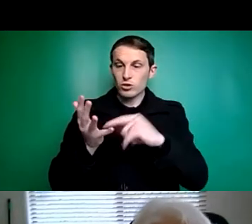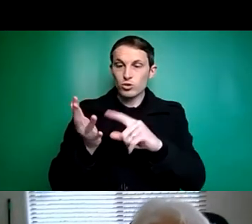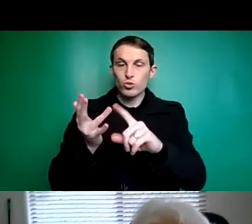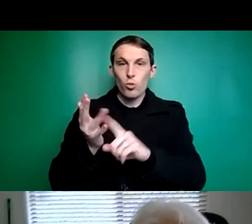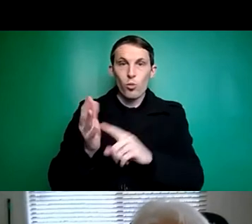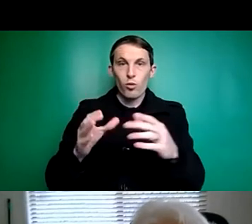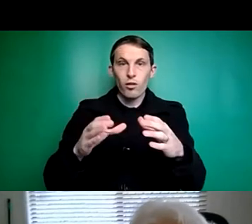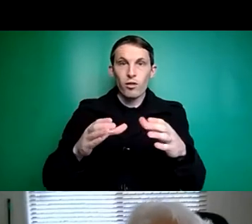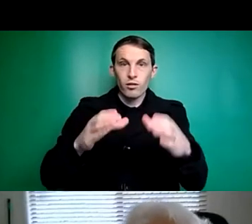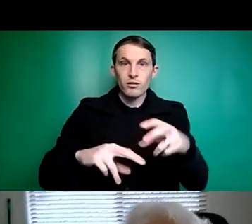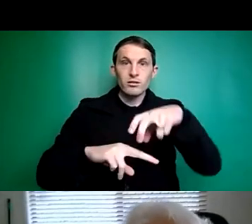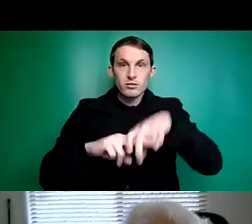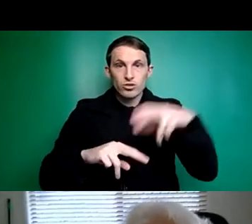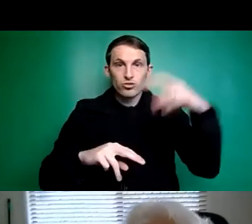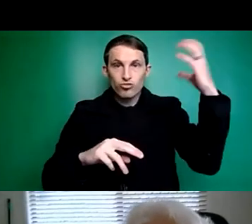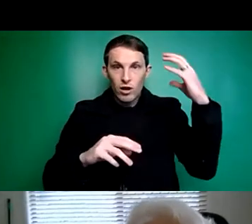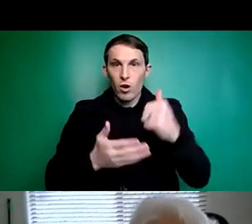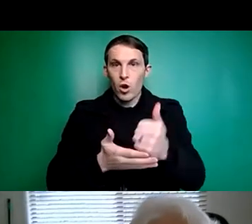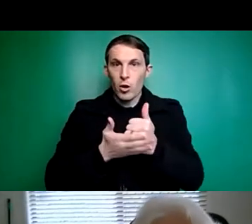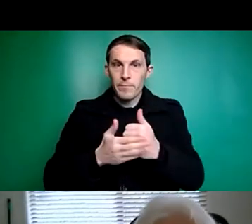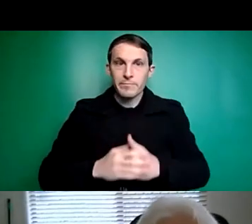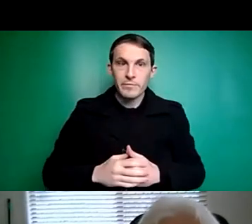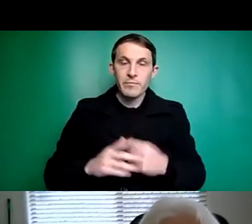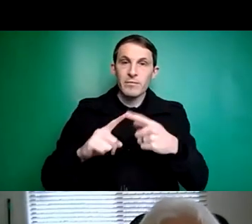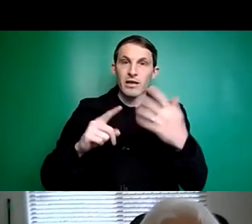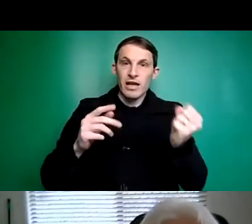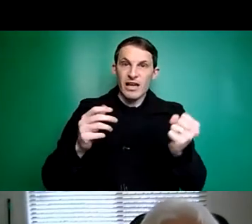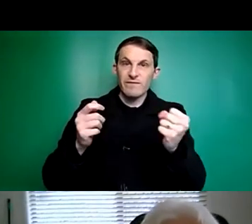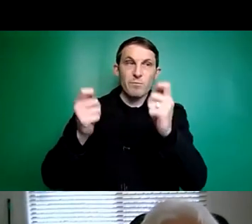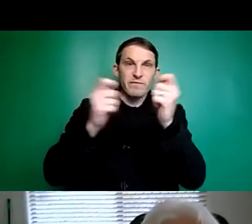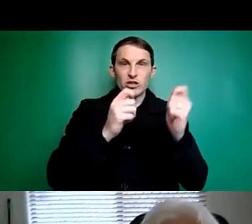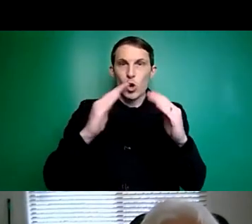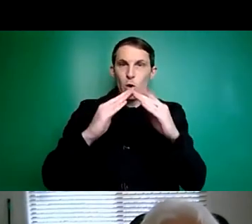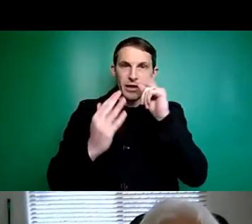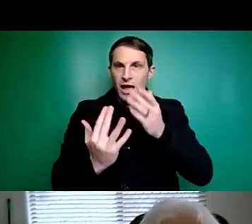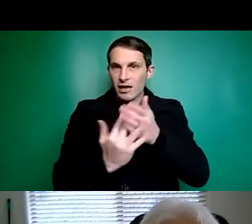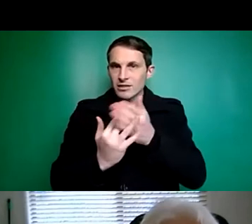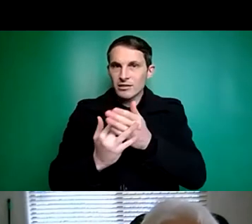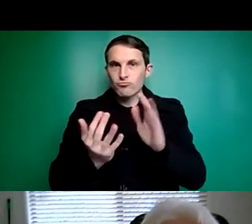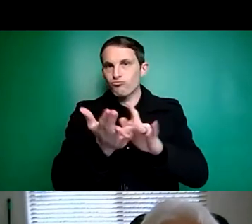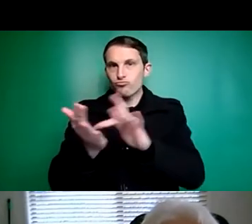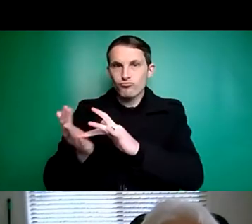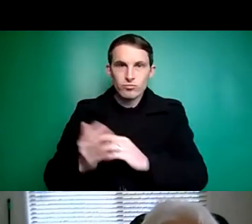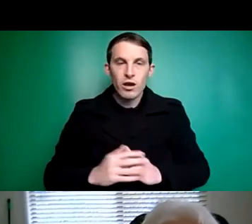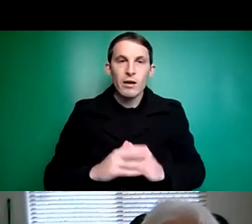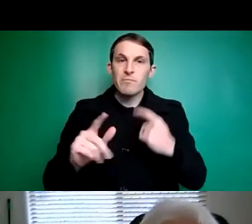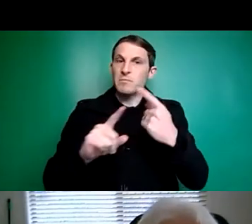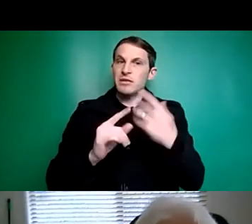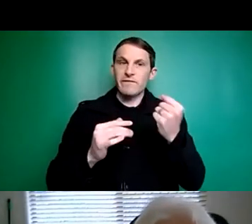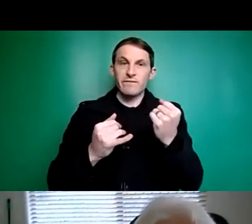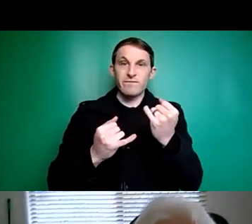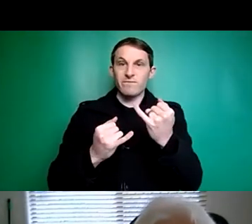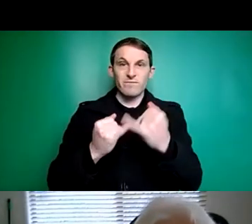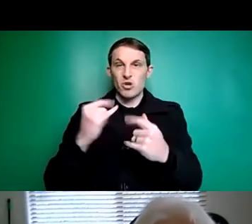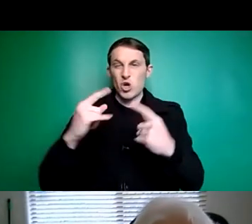hygiene, vehicle modifications, grip bars throughout my home, etc. There's complex and very basic